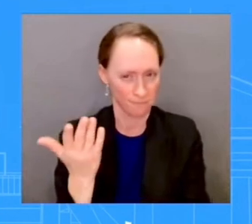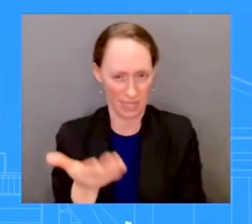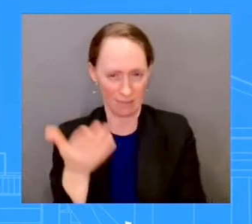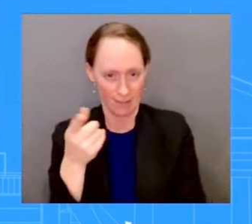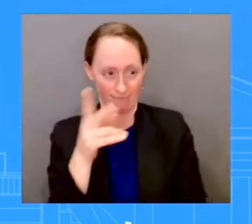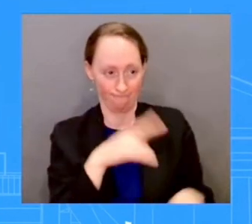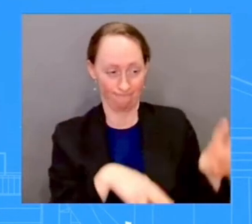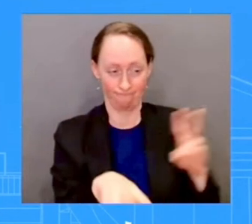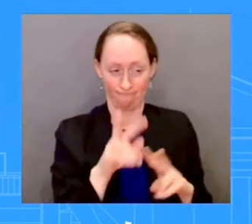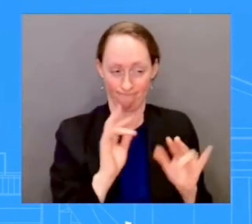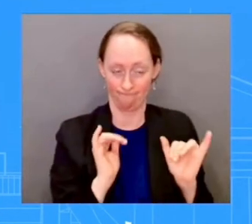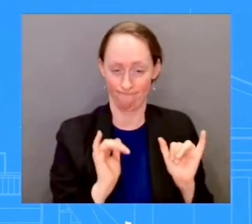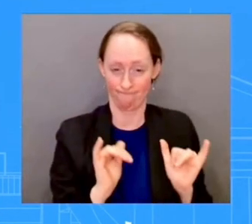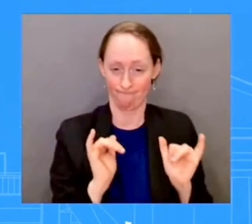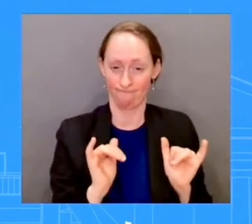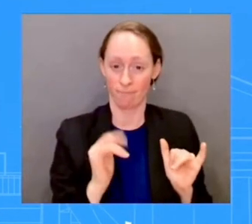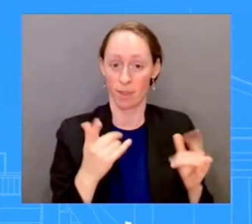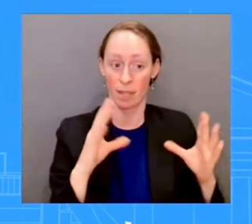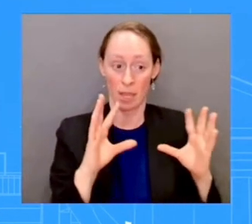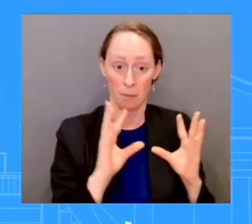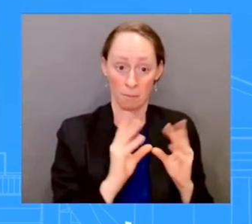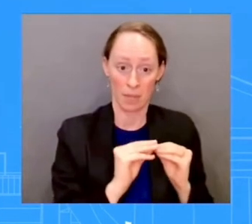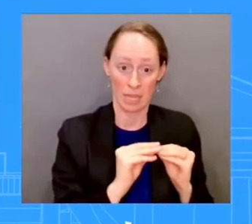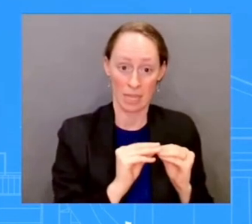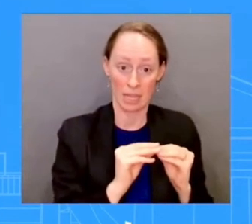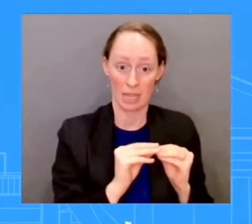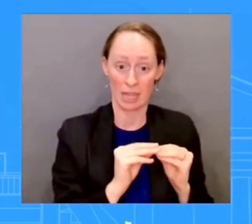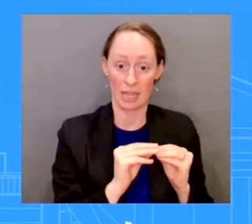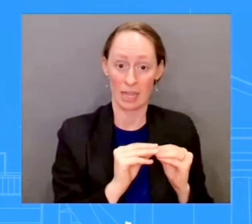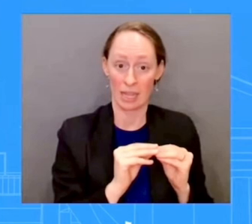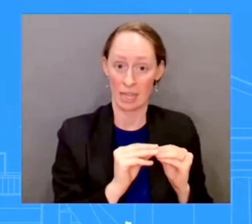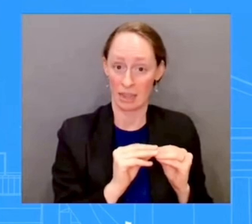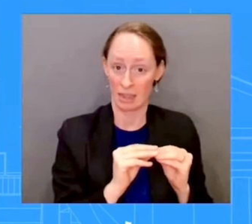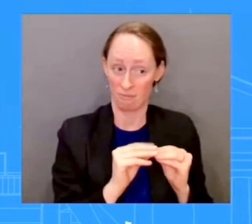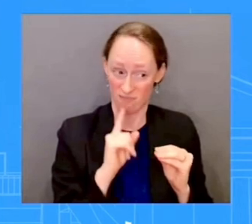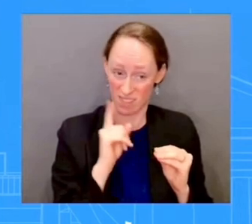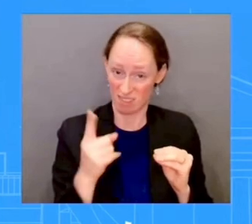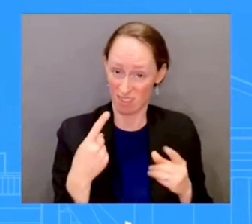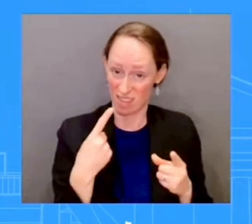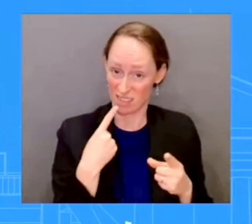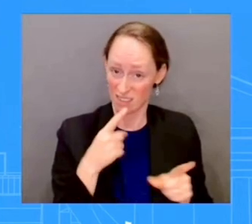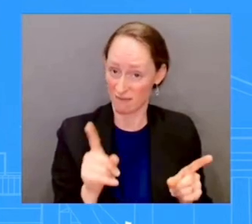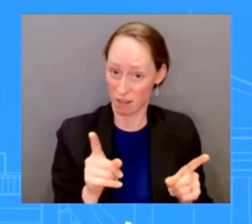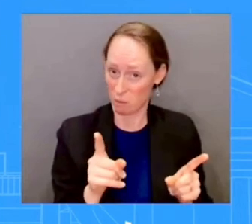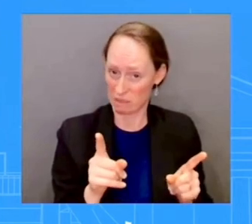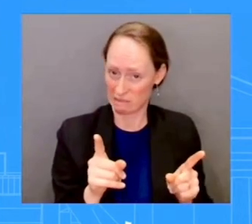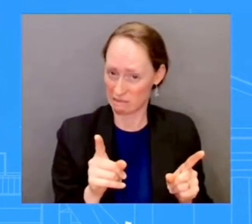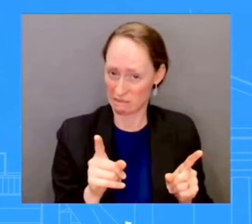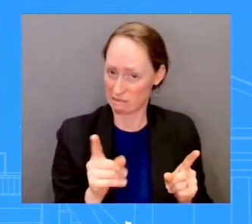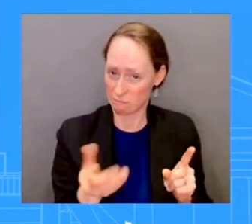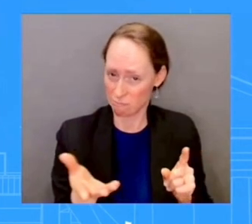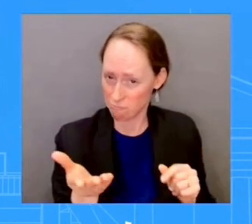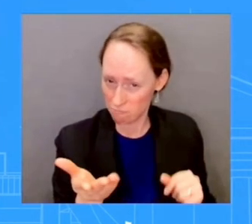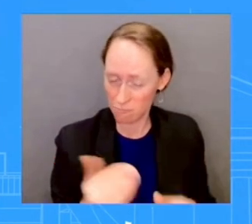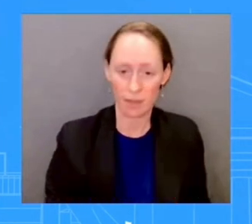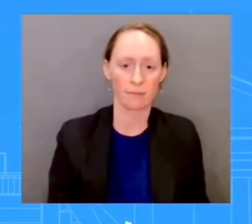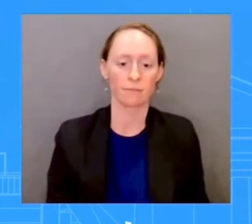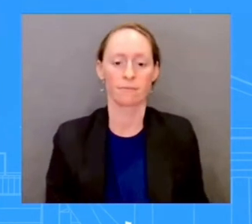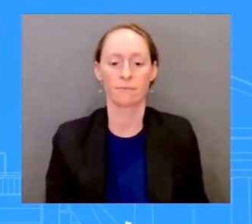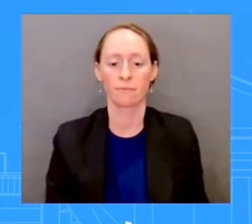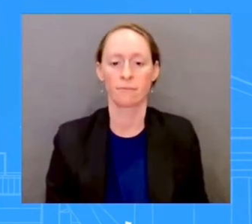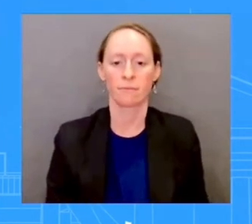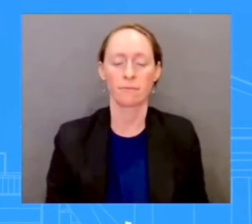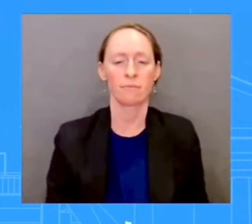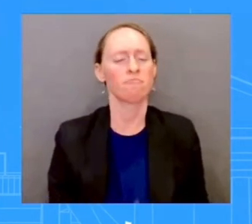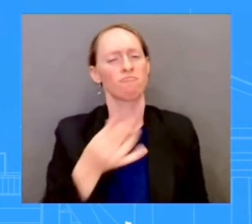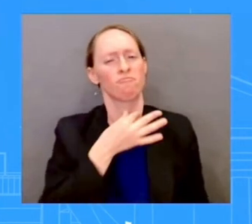She said that she spoke about wanting to draw a hard line on some of the issues. I mean, do you feel like these visits